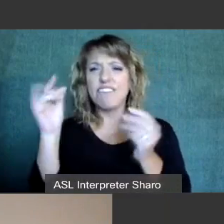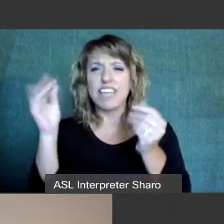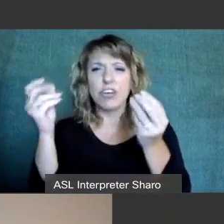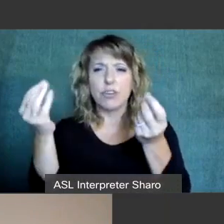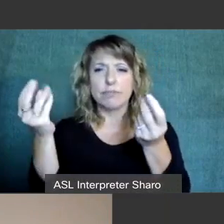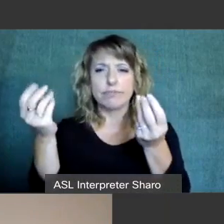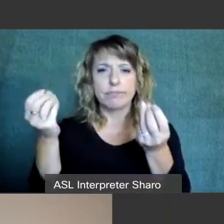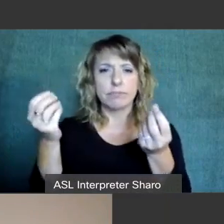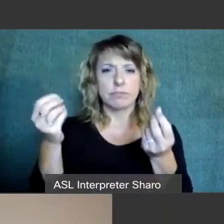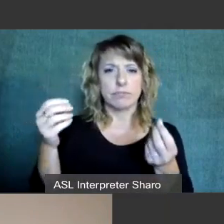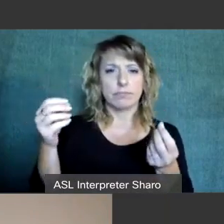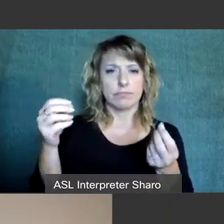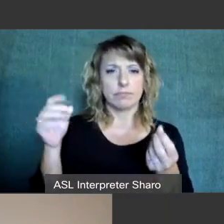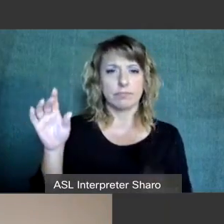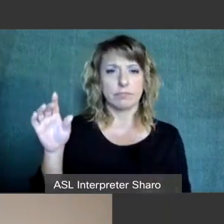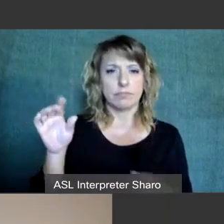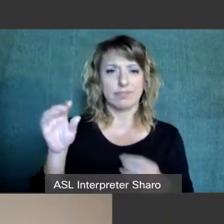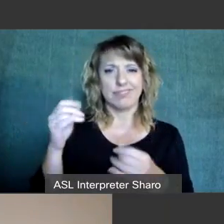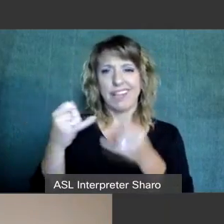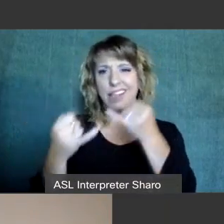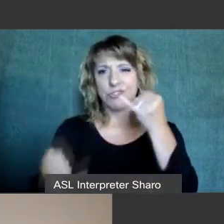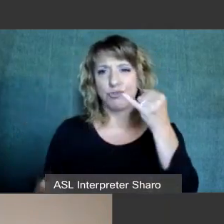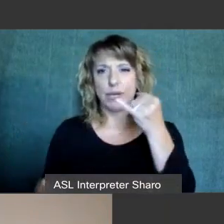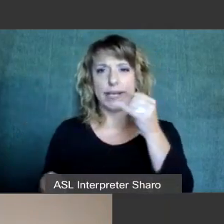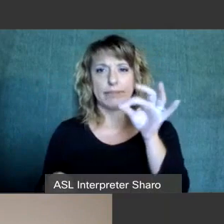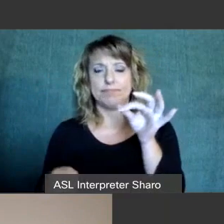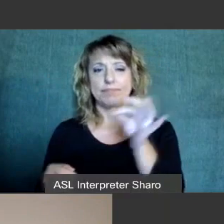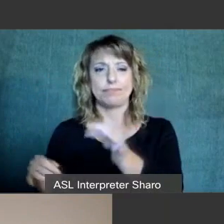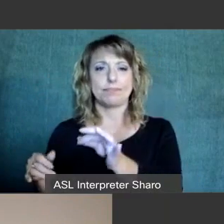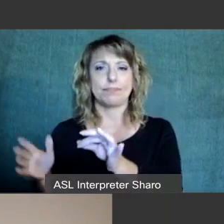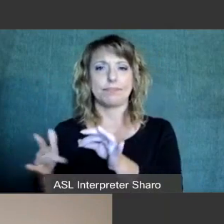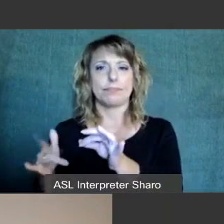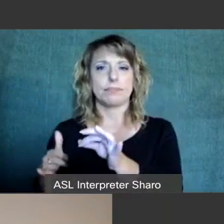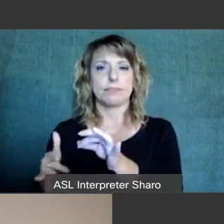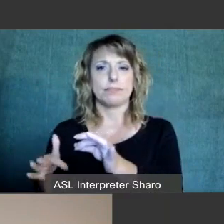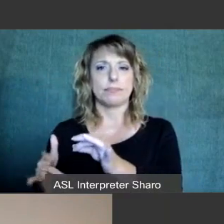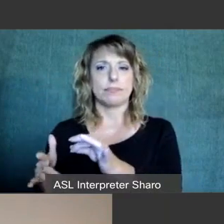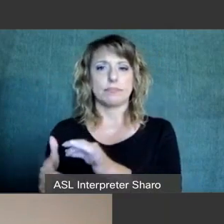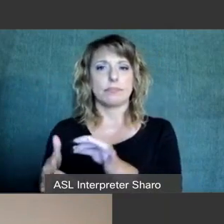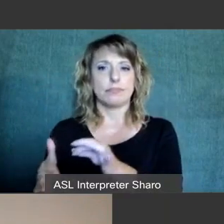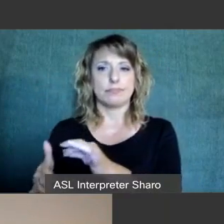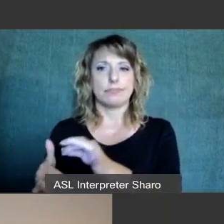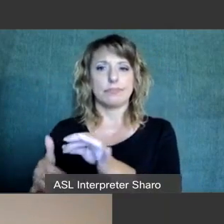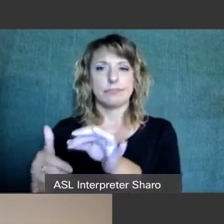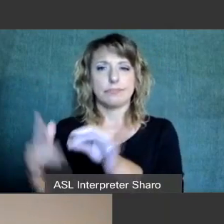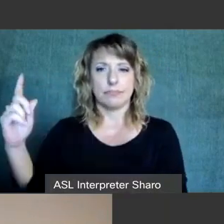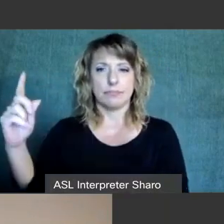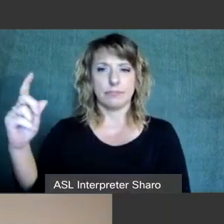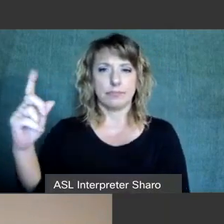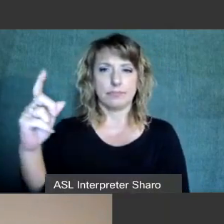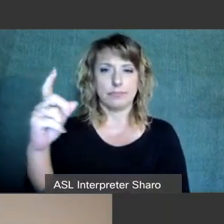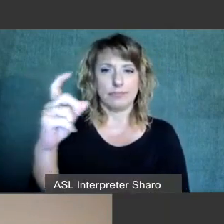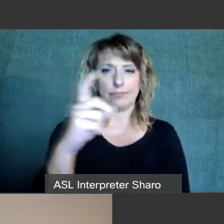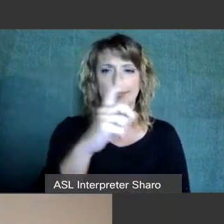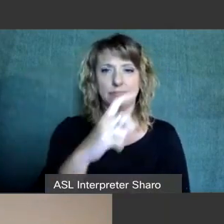He had a small string and he was tapping it like this repeatedly. This officer had